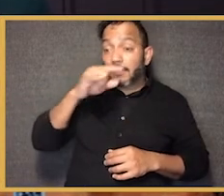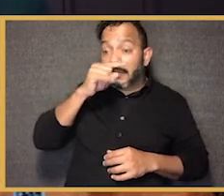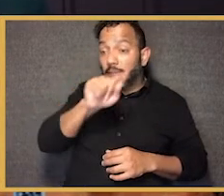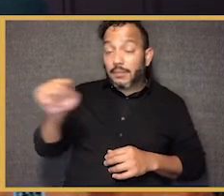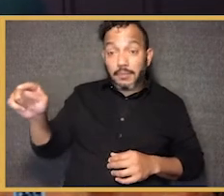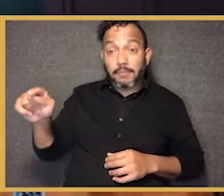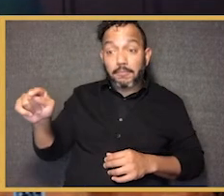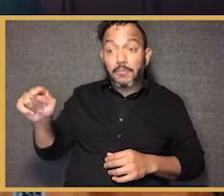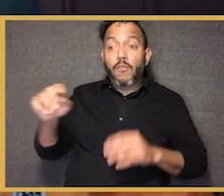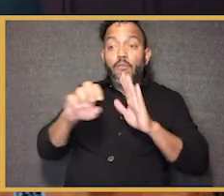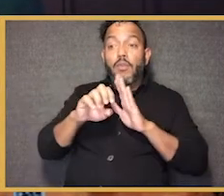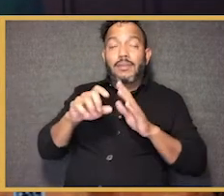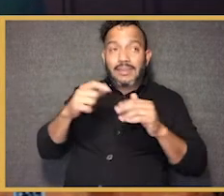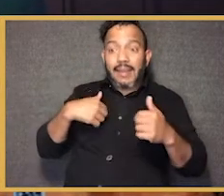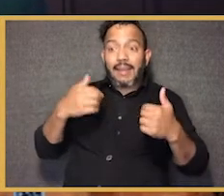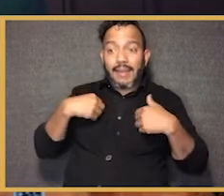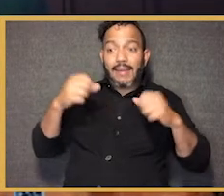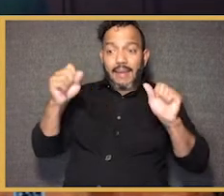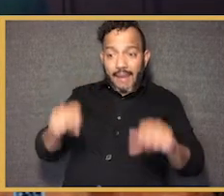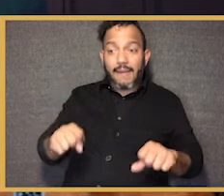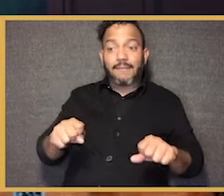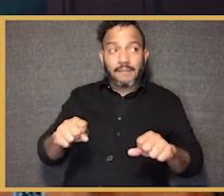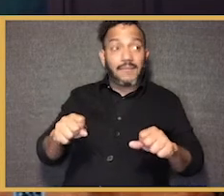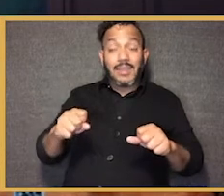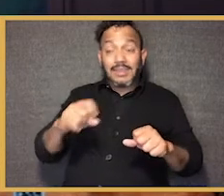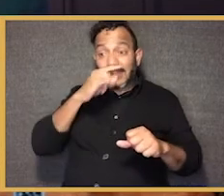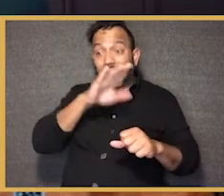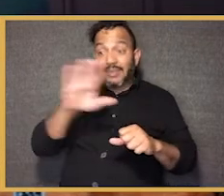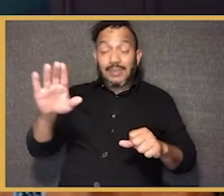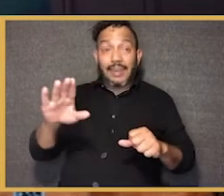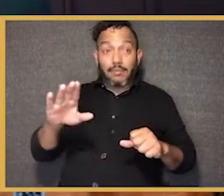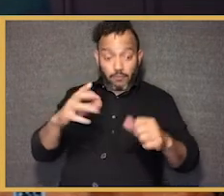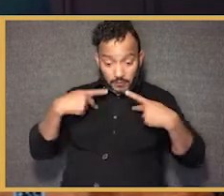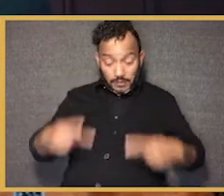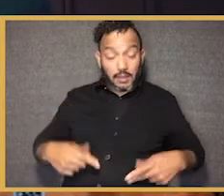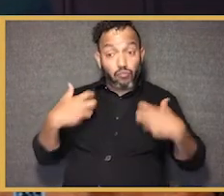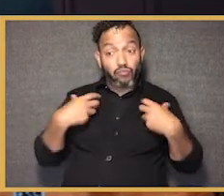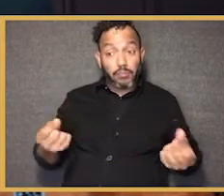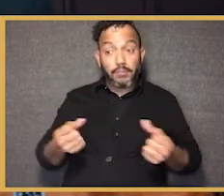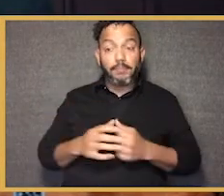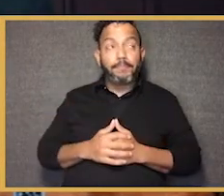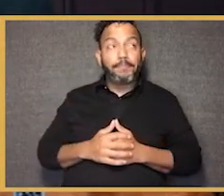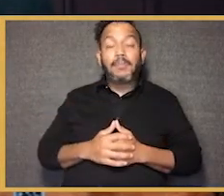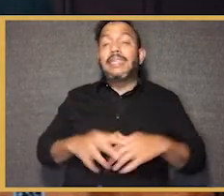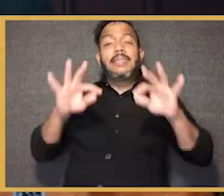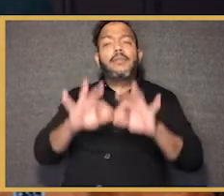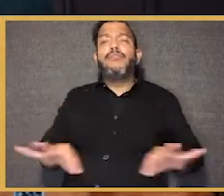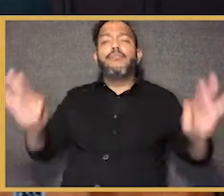experiences and the long-term impact that they can have on kids' lives and their physical well-being.